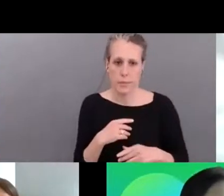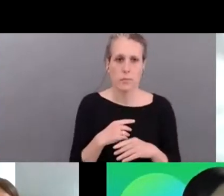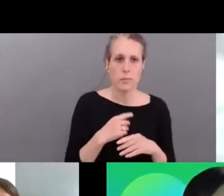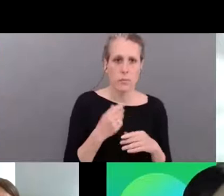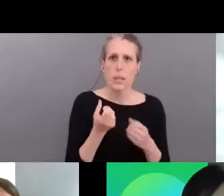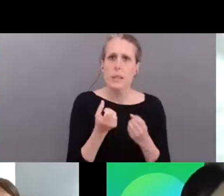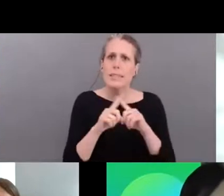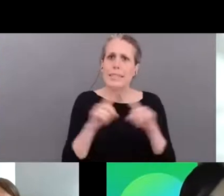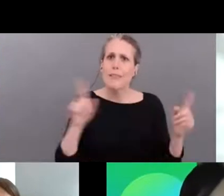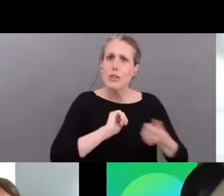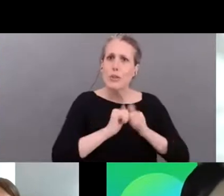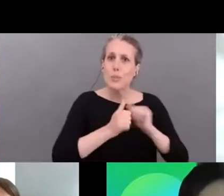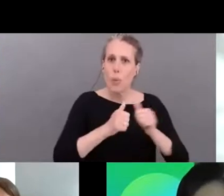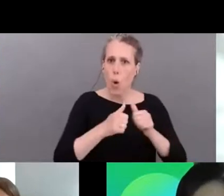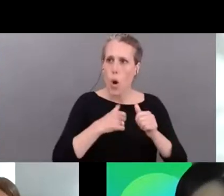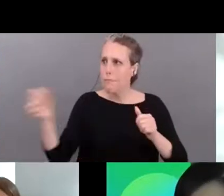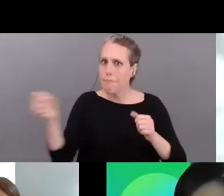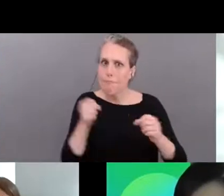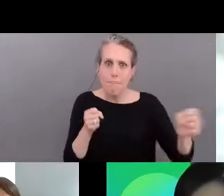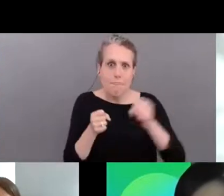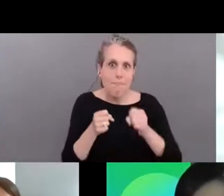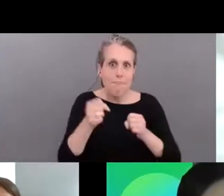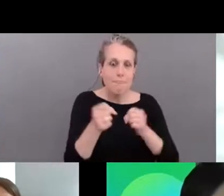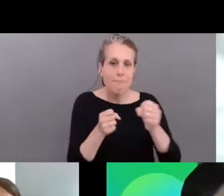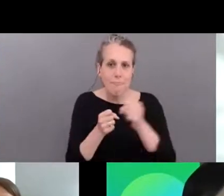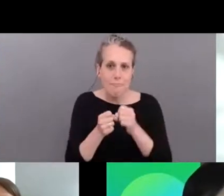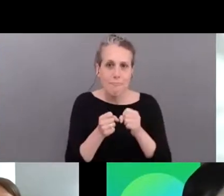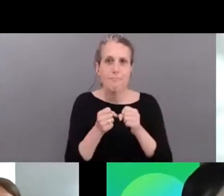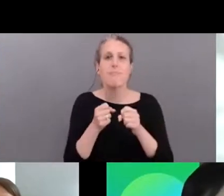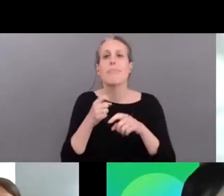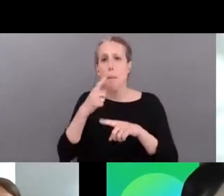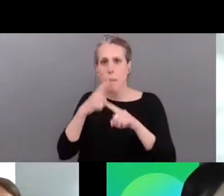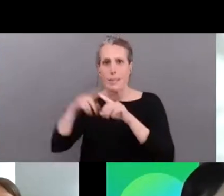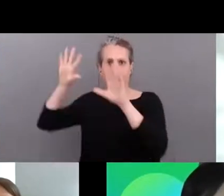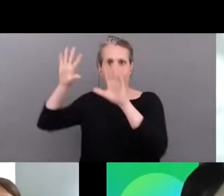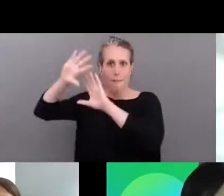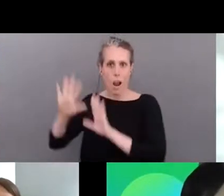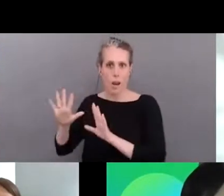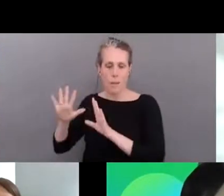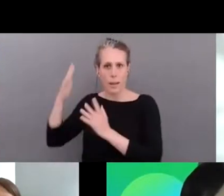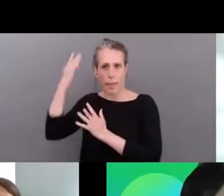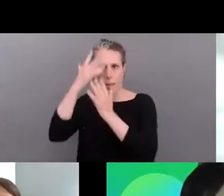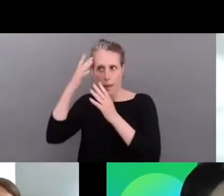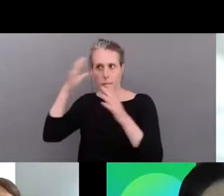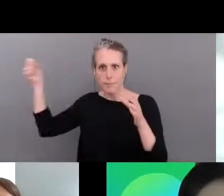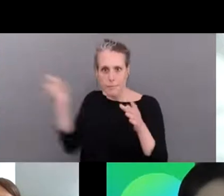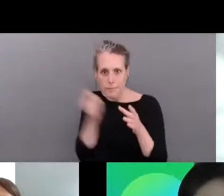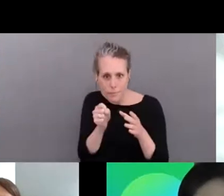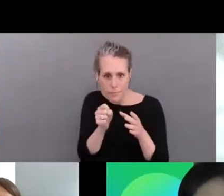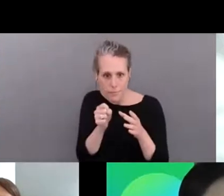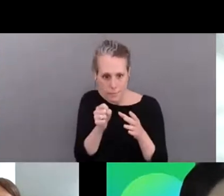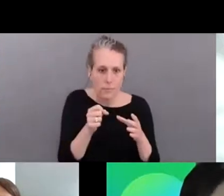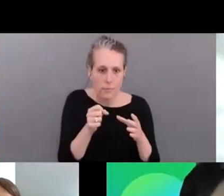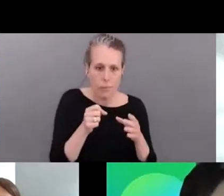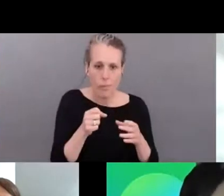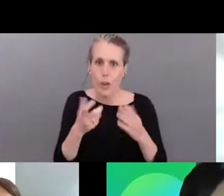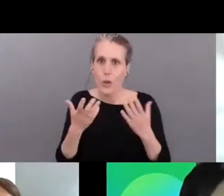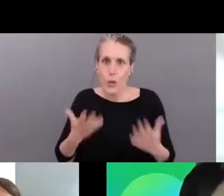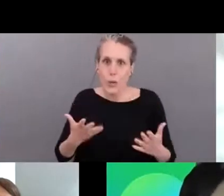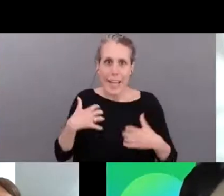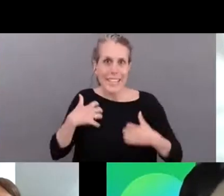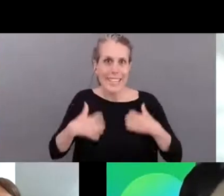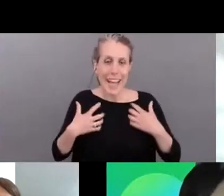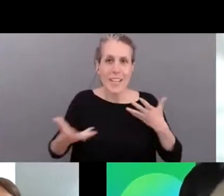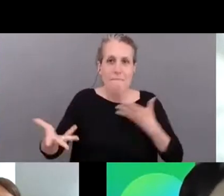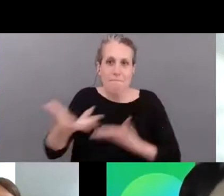together and uh actors also on the environmental side and are looking forward to engaging with you today to introduce you to